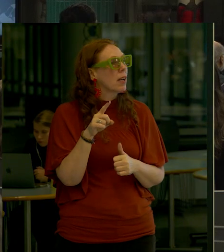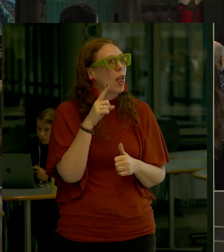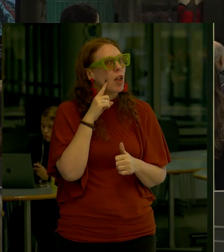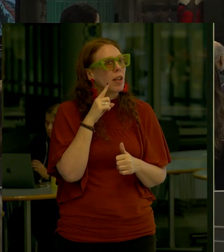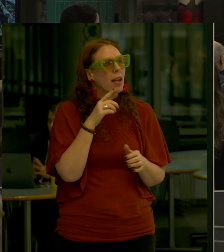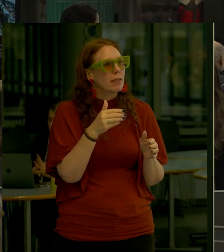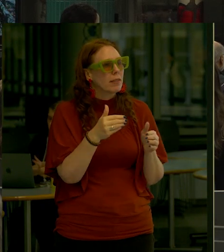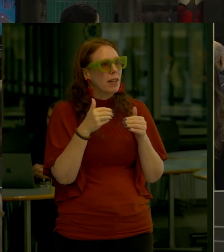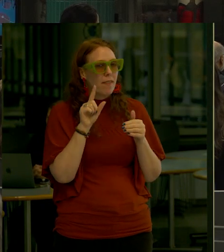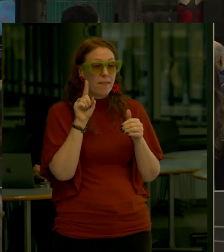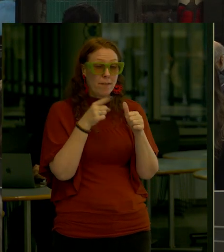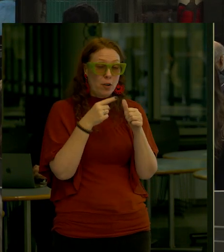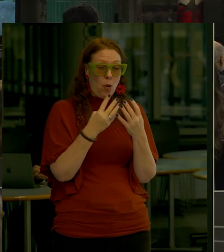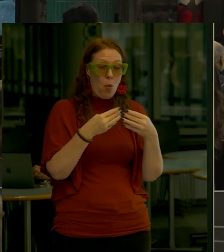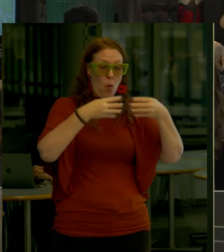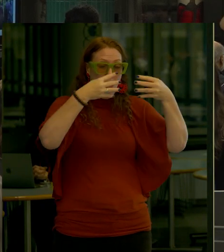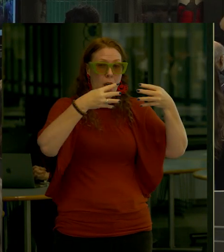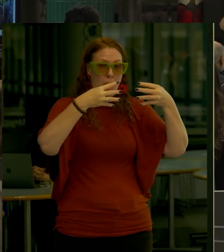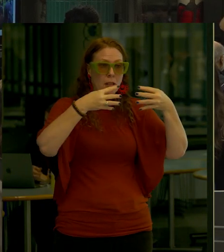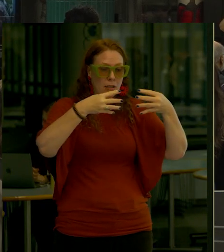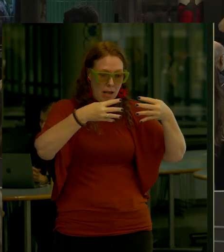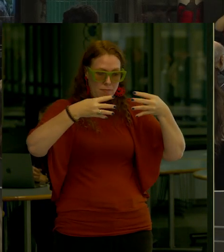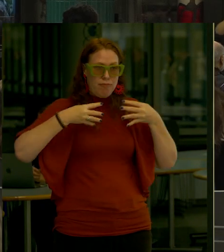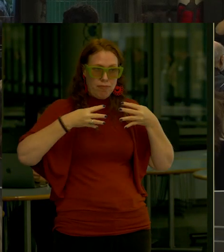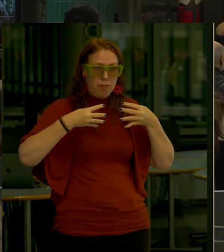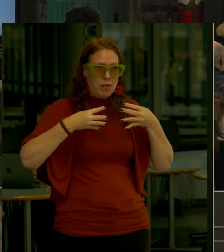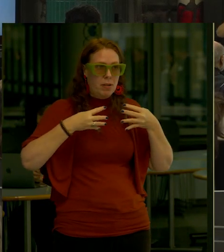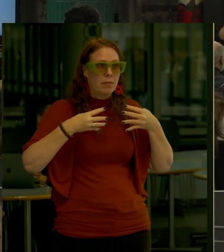setback from where the original wall is Keep going, you're getting closer